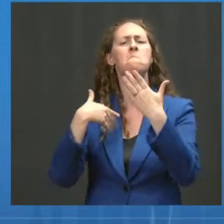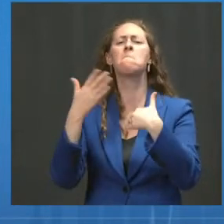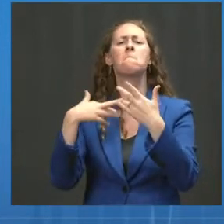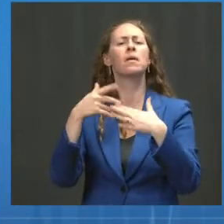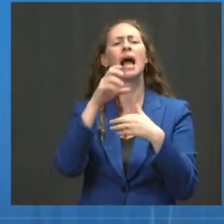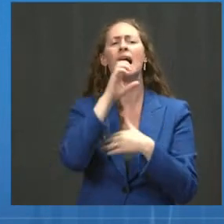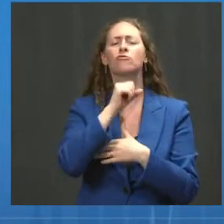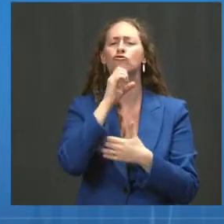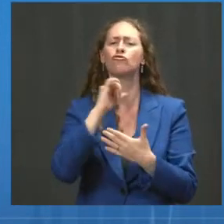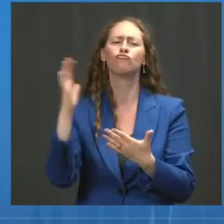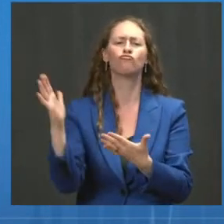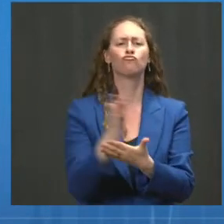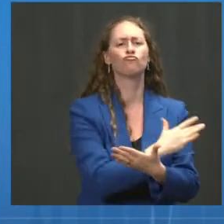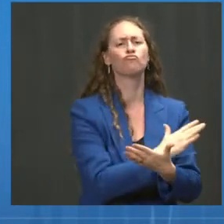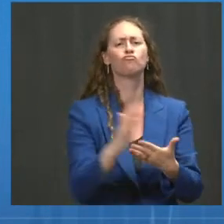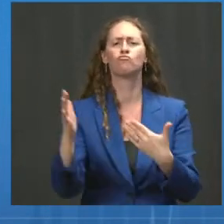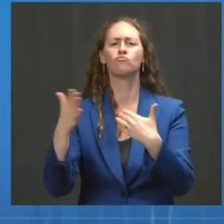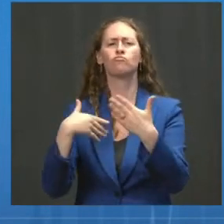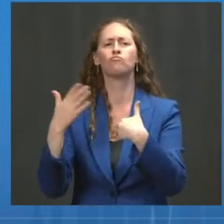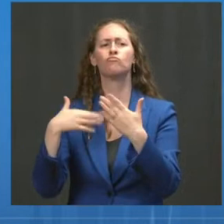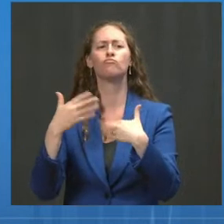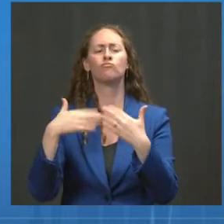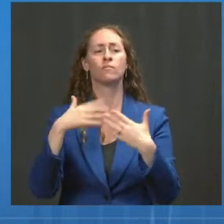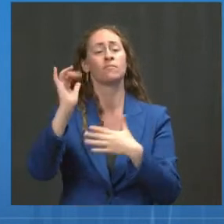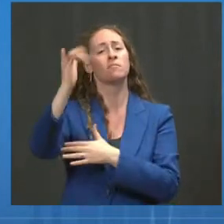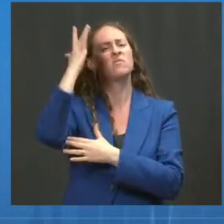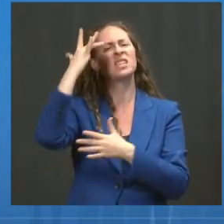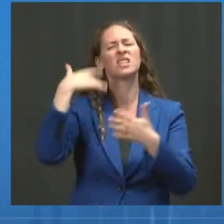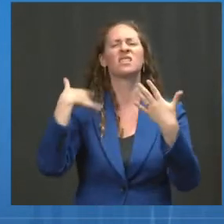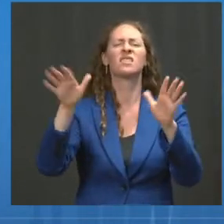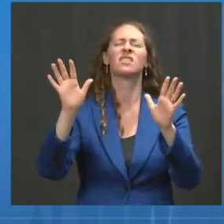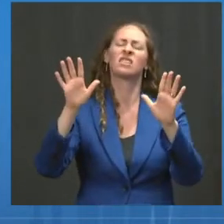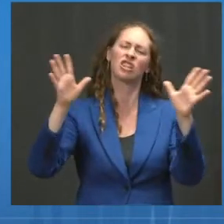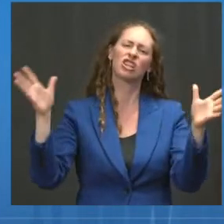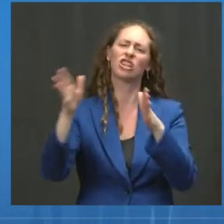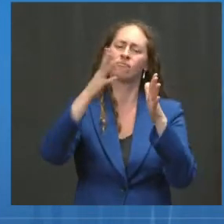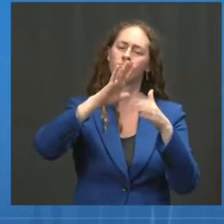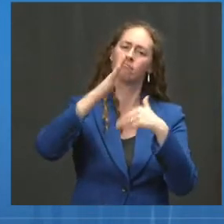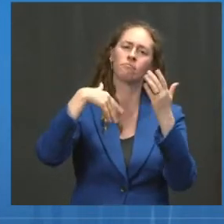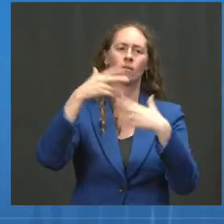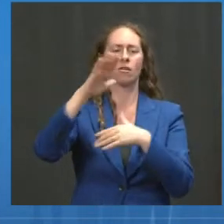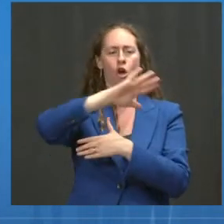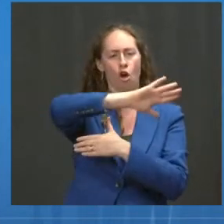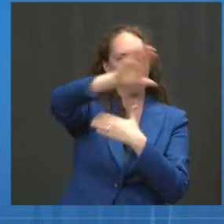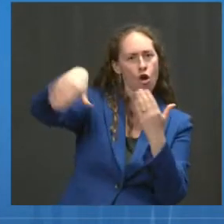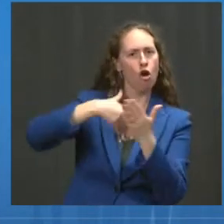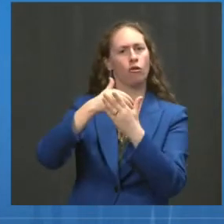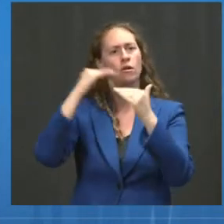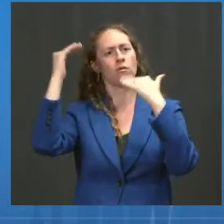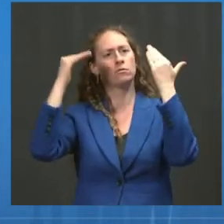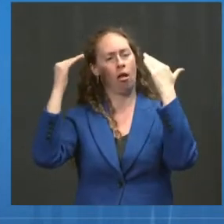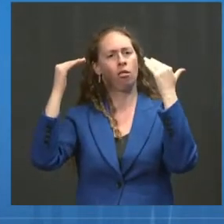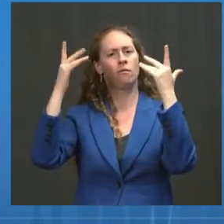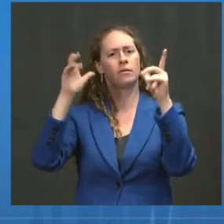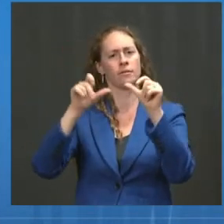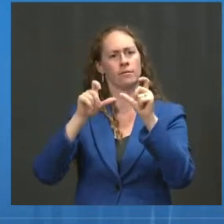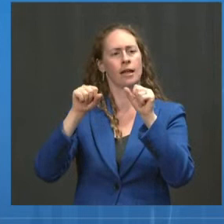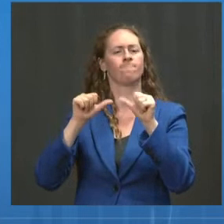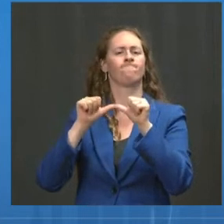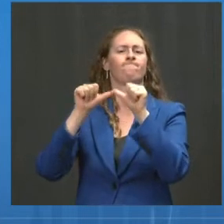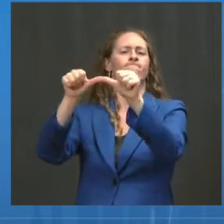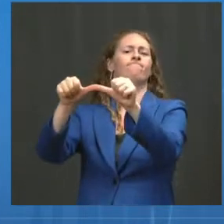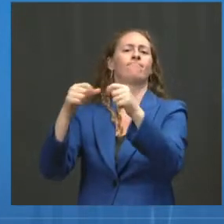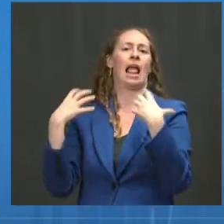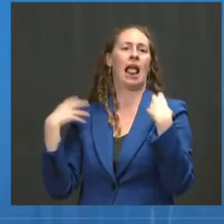recommendation for all adults. We want to protect all adults in our country from the worst effects of COVID-19. But our